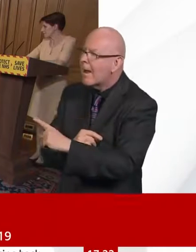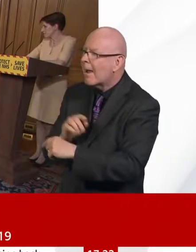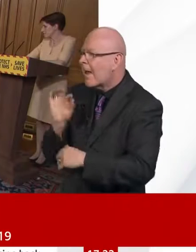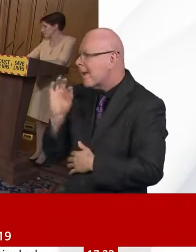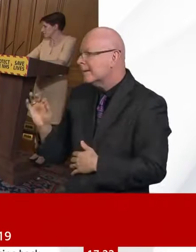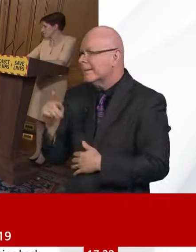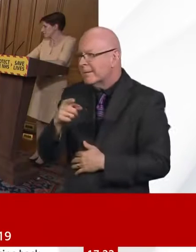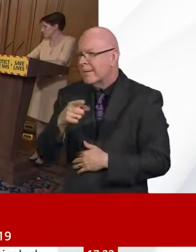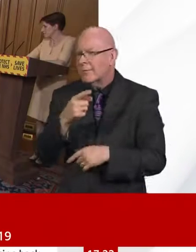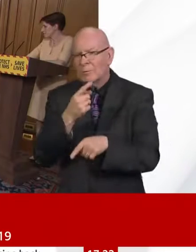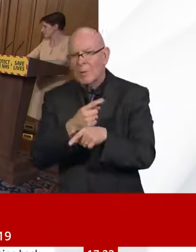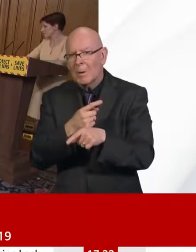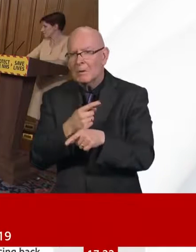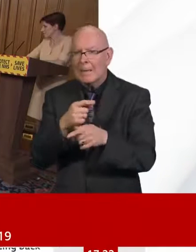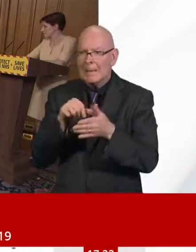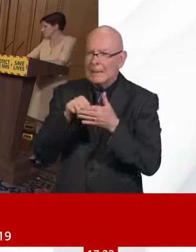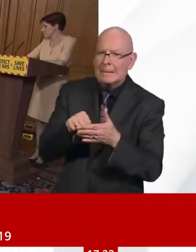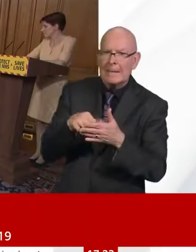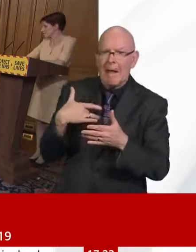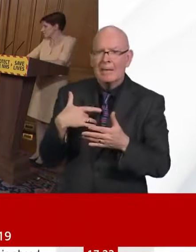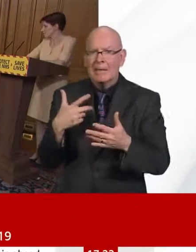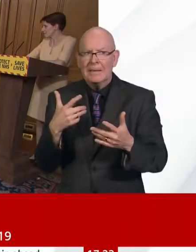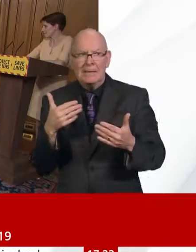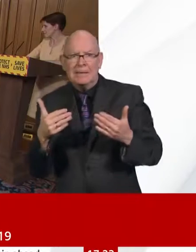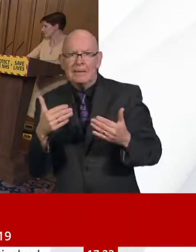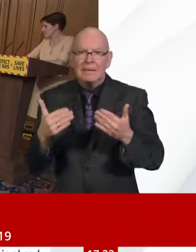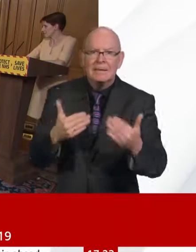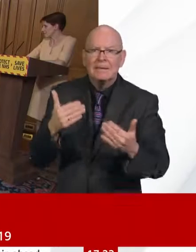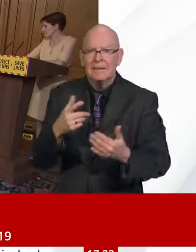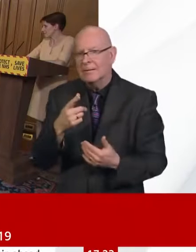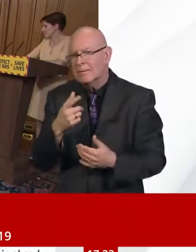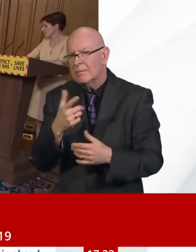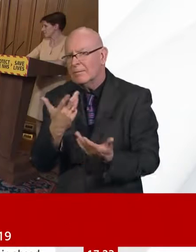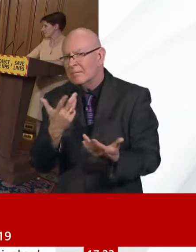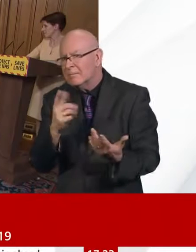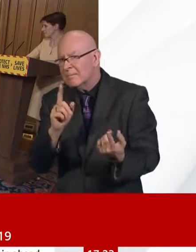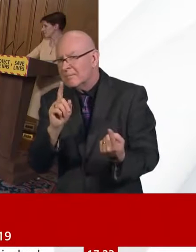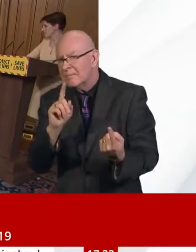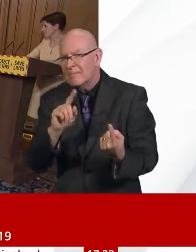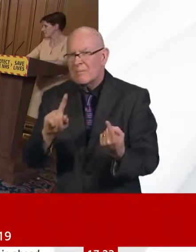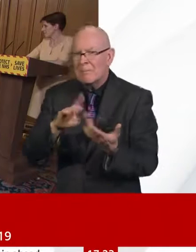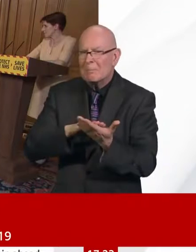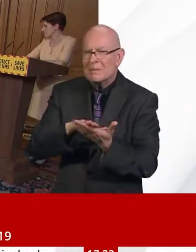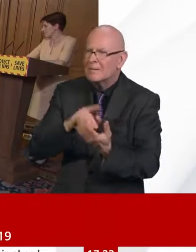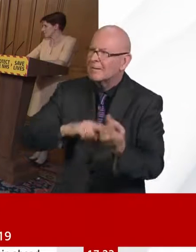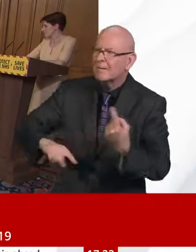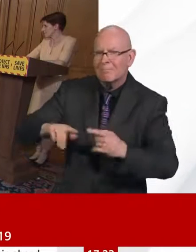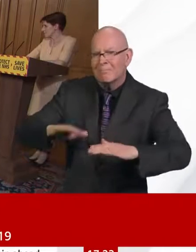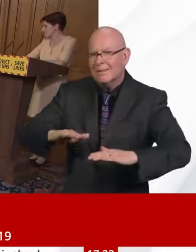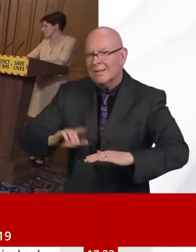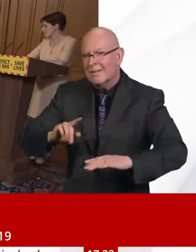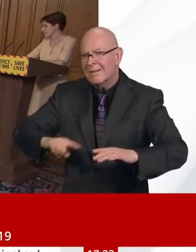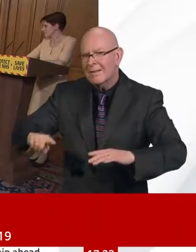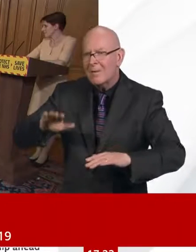might have to continue after this, if we have such a high level of debt, that the UK economy is going to